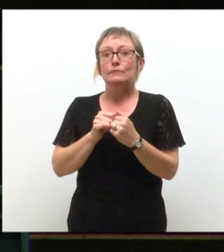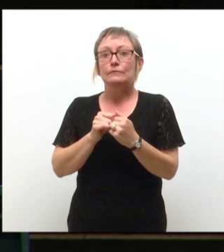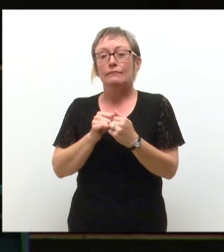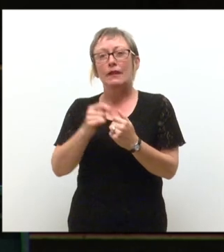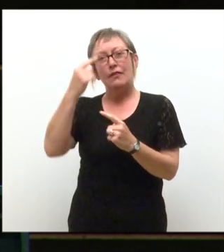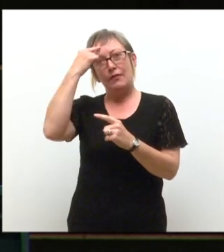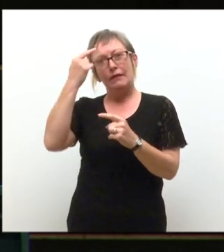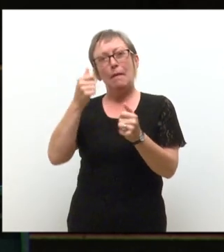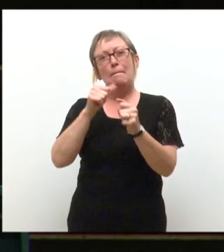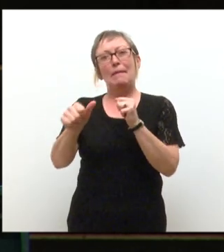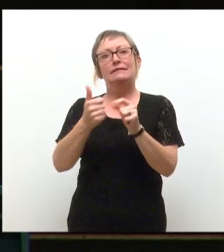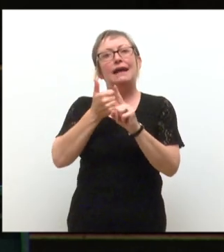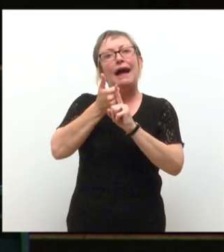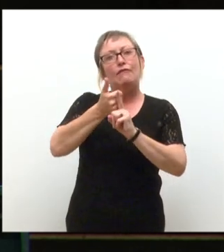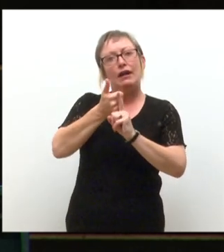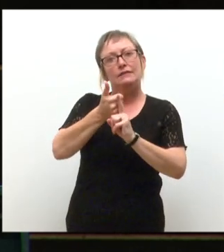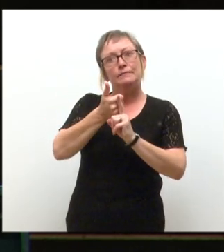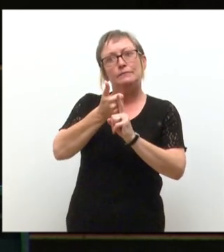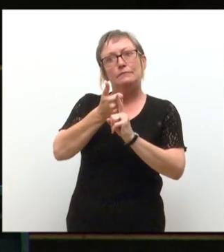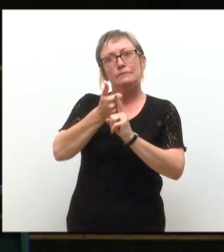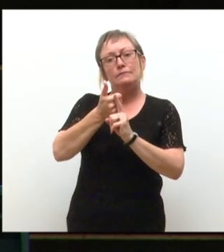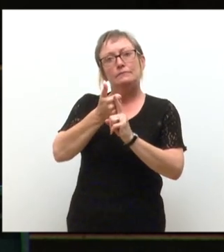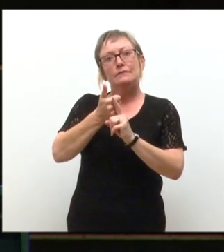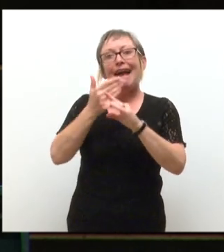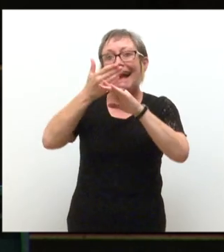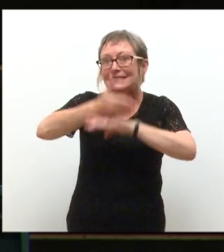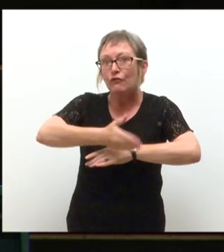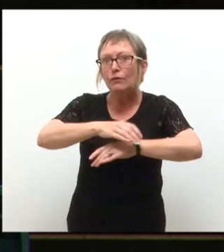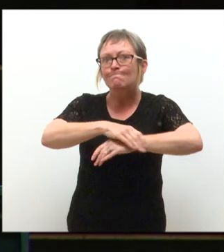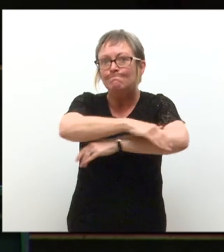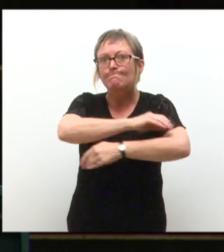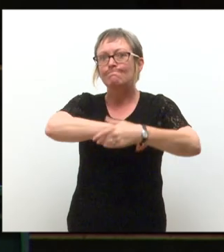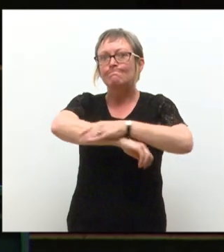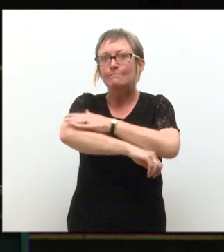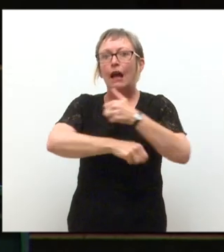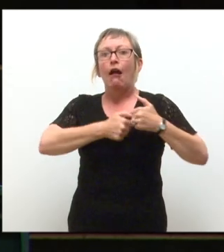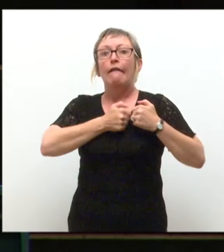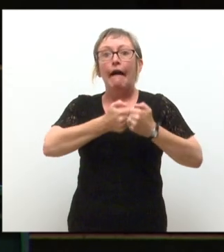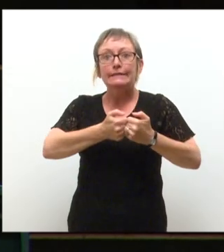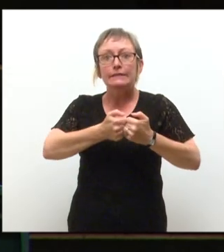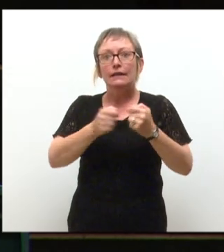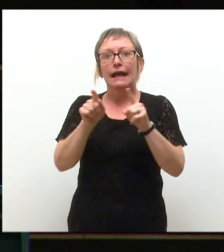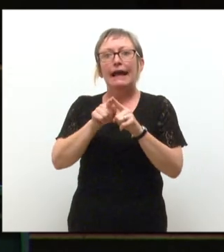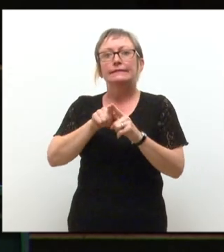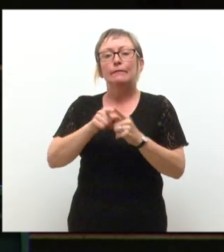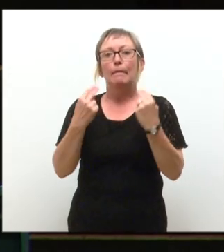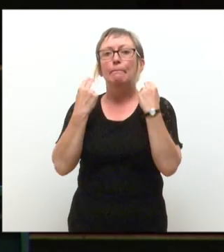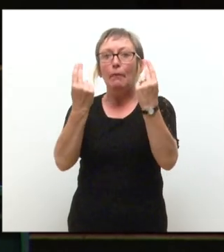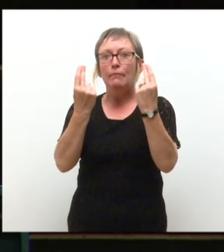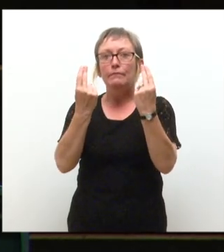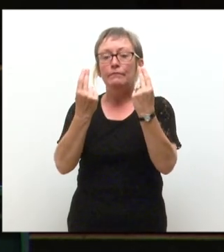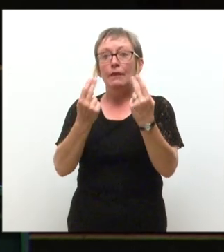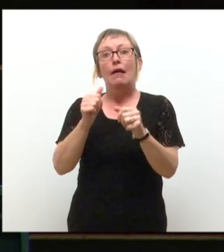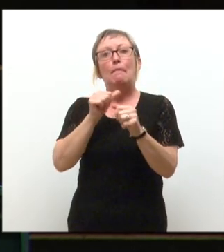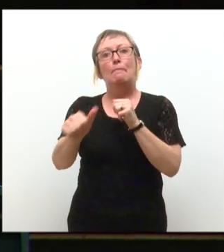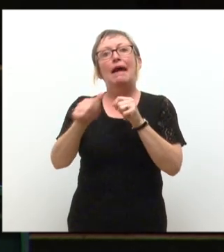from one student to another, is be active, be kind, and speak up. You are in the best place you